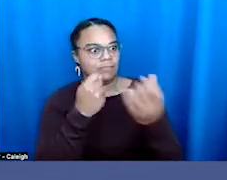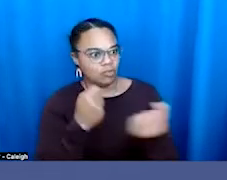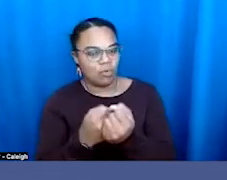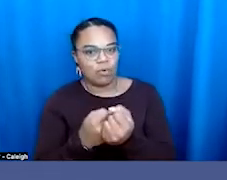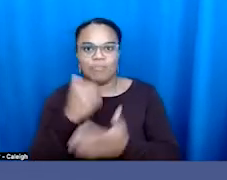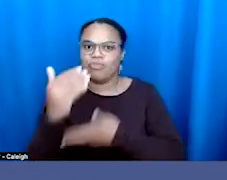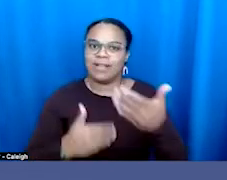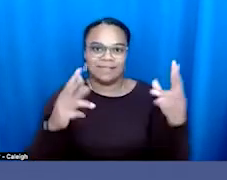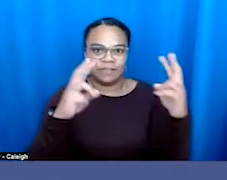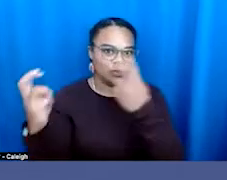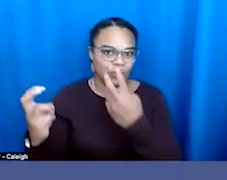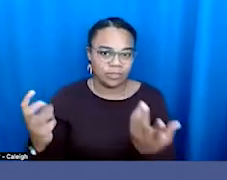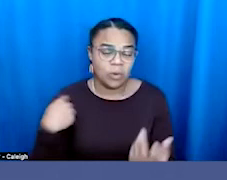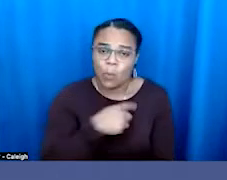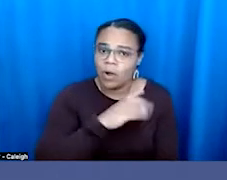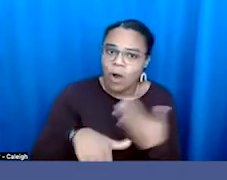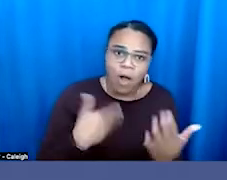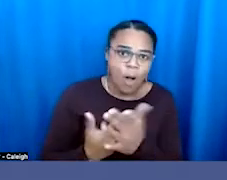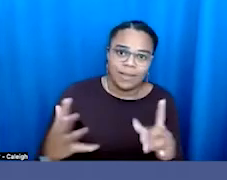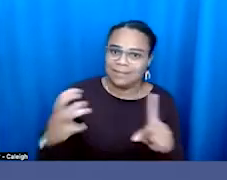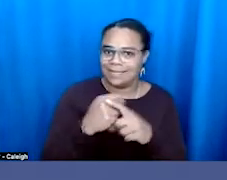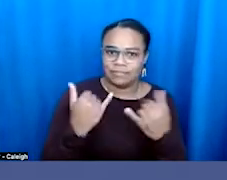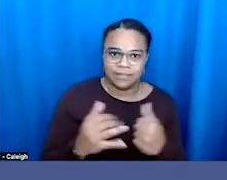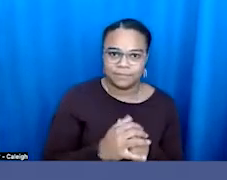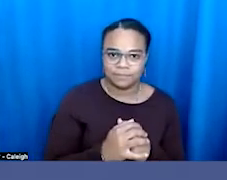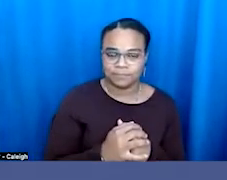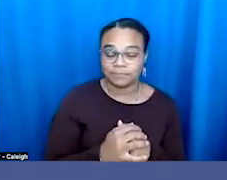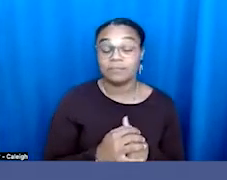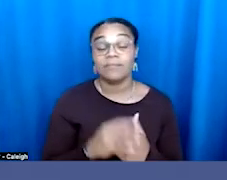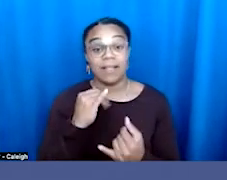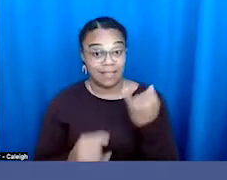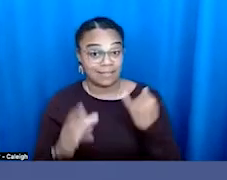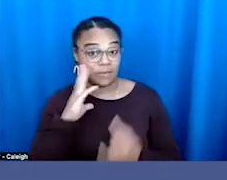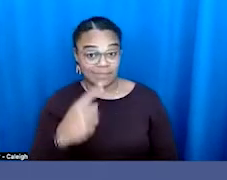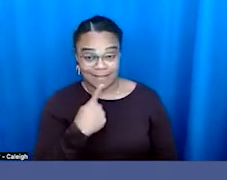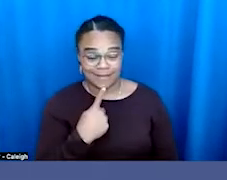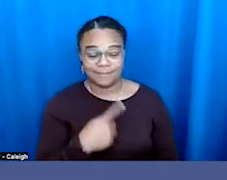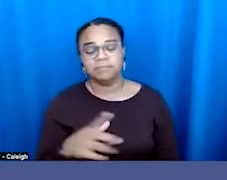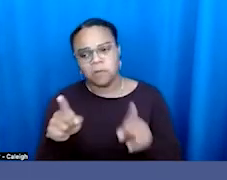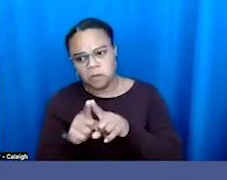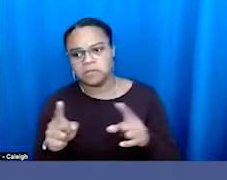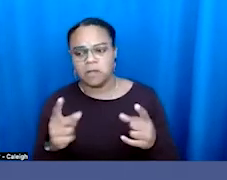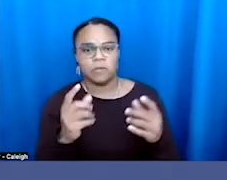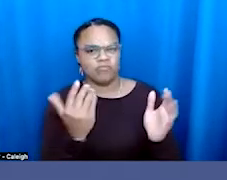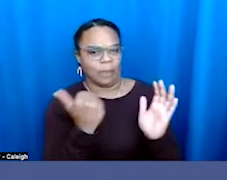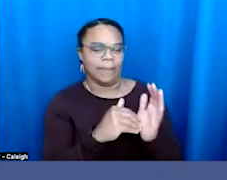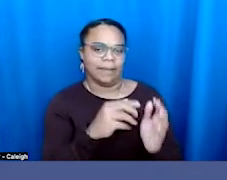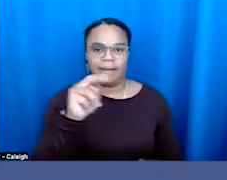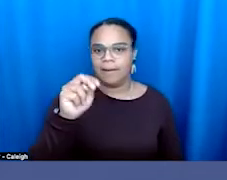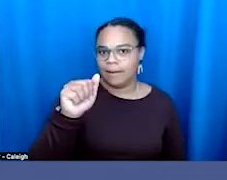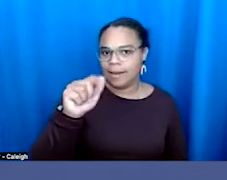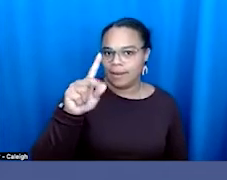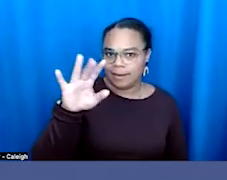attack. And the last thing I'll say, which also echoes a little bit of what Nadine was saying, is I